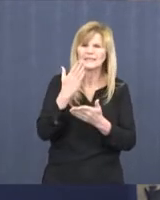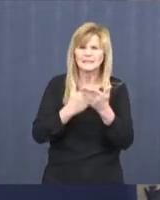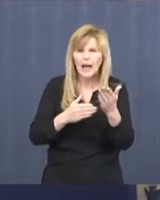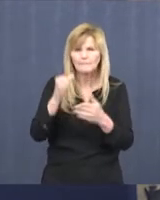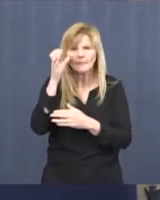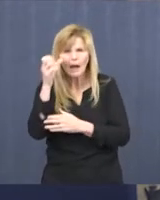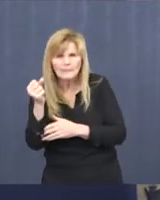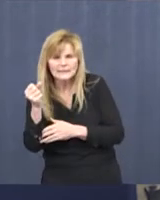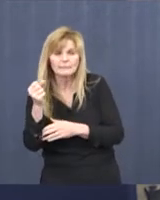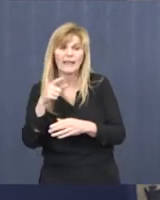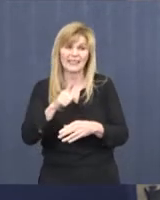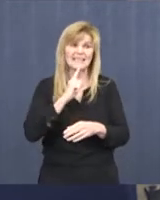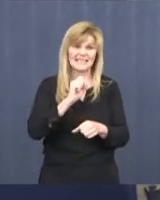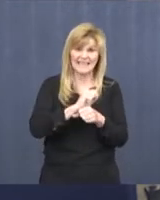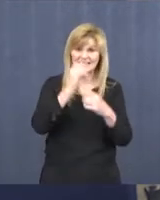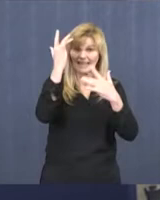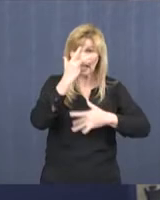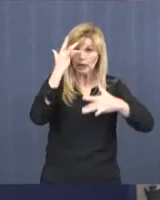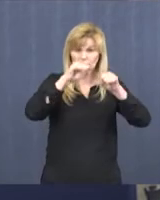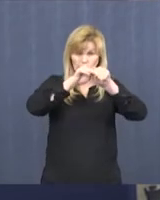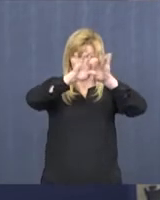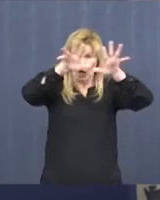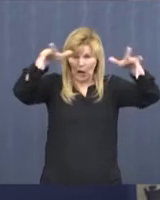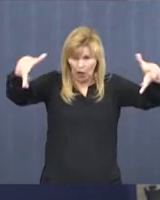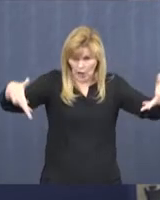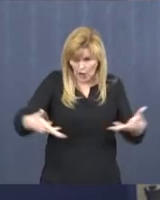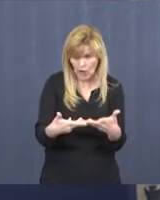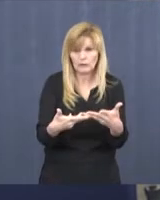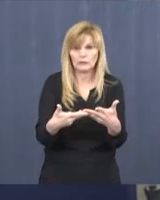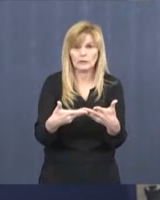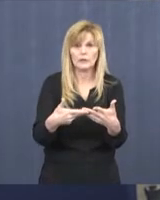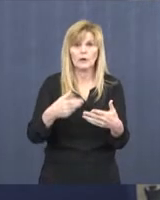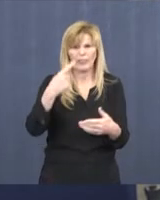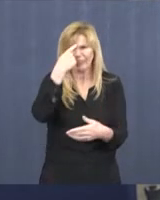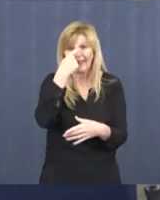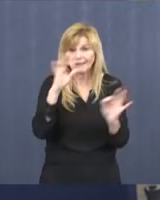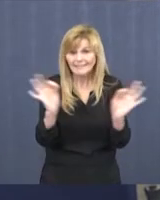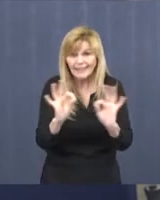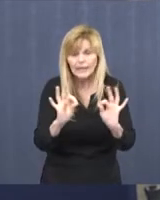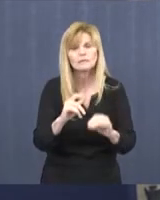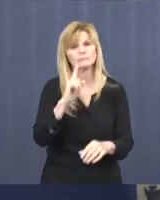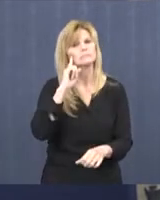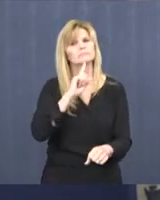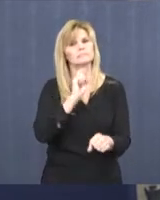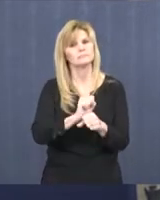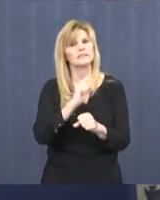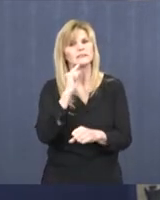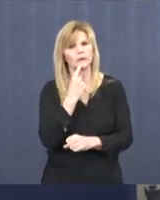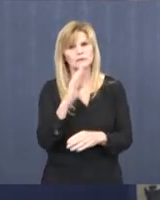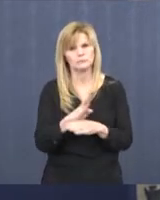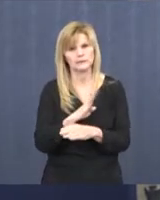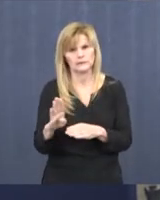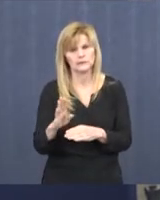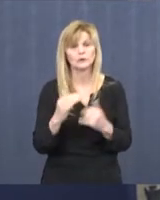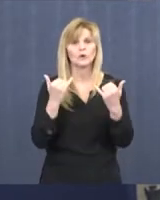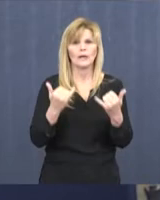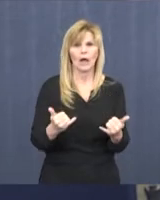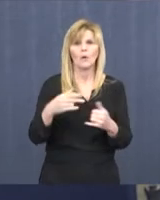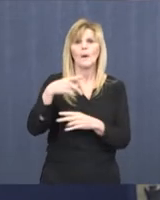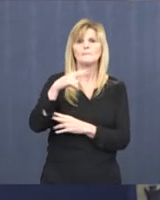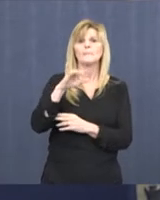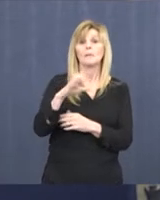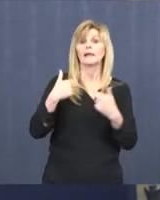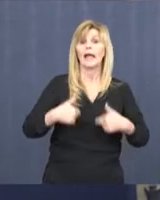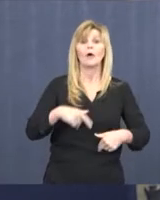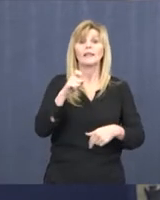this is a pandemic event and that we need to start taking it seriously. So here is what public health needs everybody to